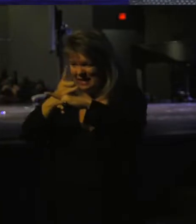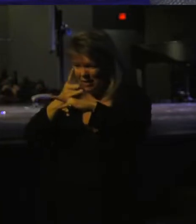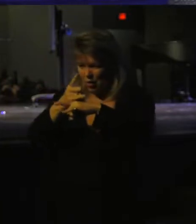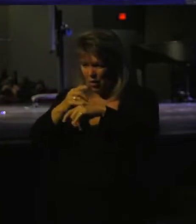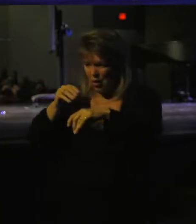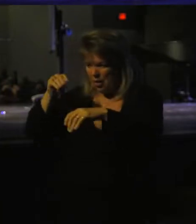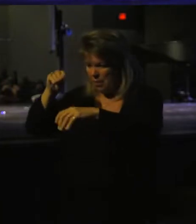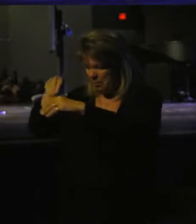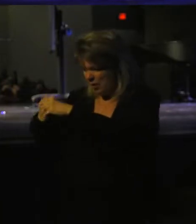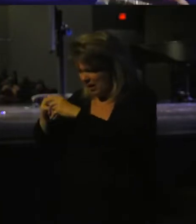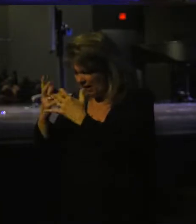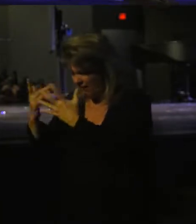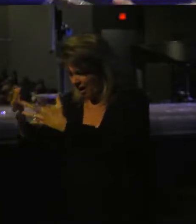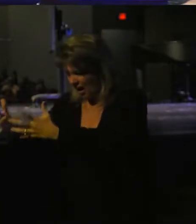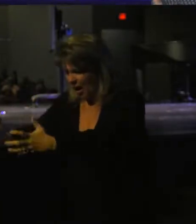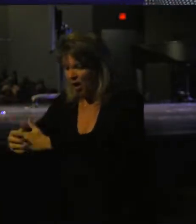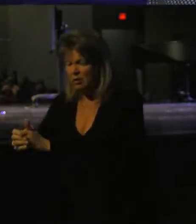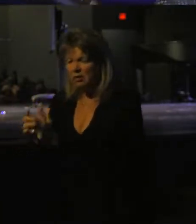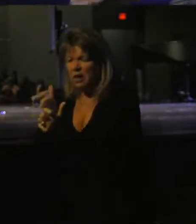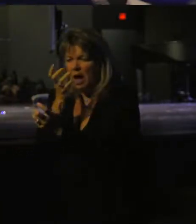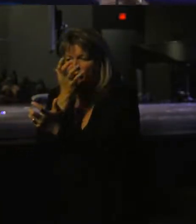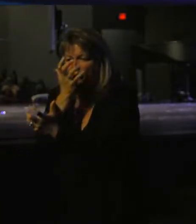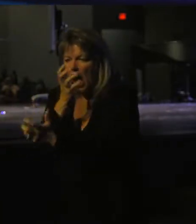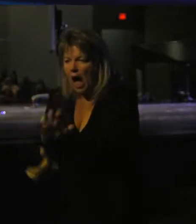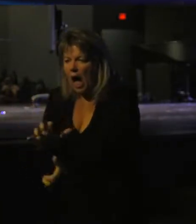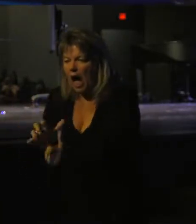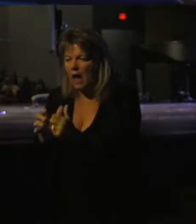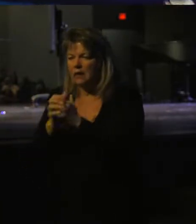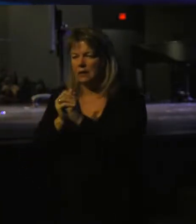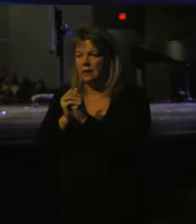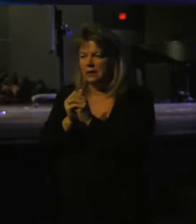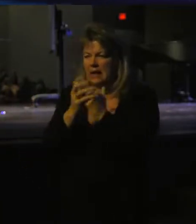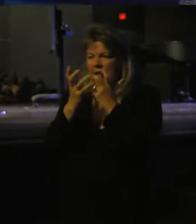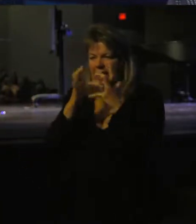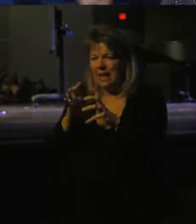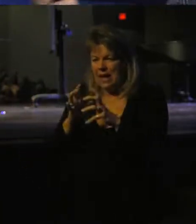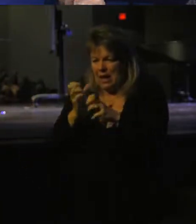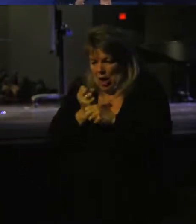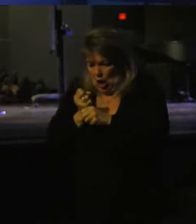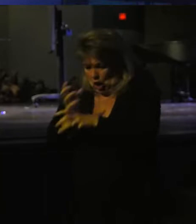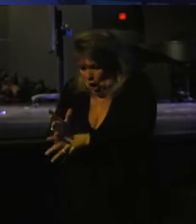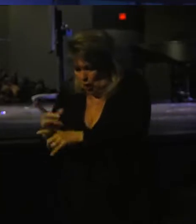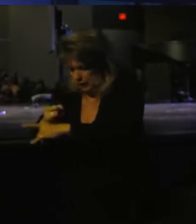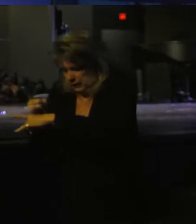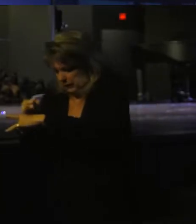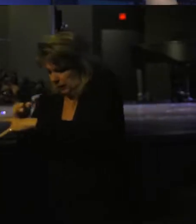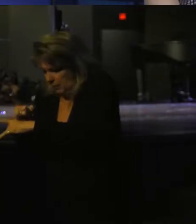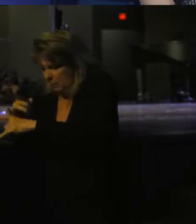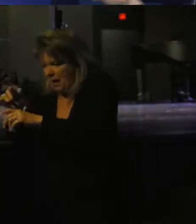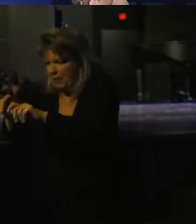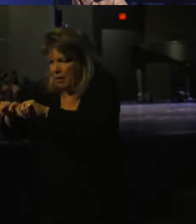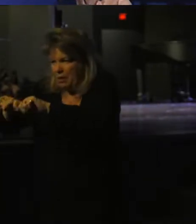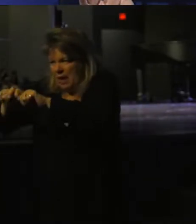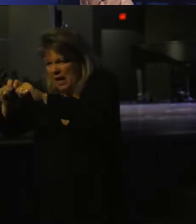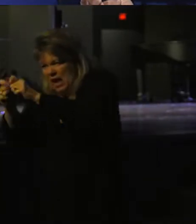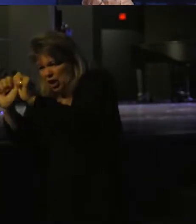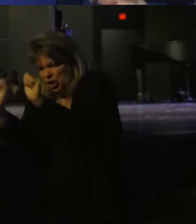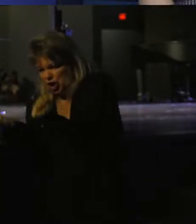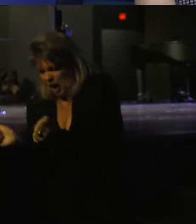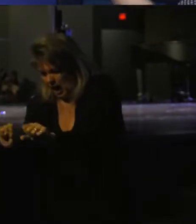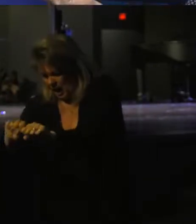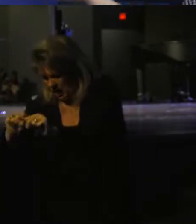put it in a flame, they get it so hot, the extreme heat causes this steel to be able to be shaped,